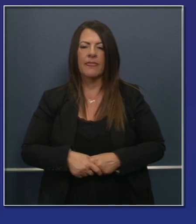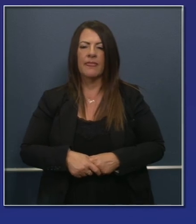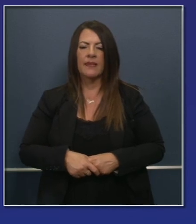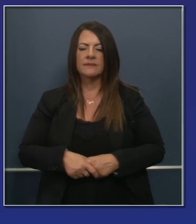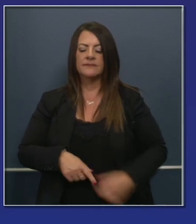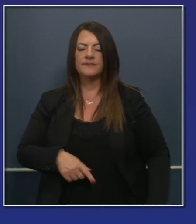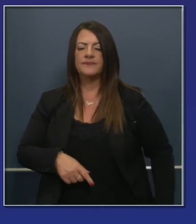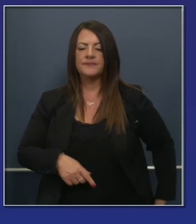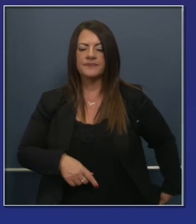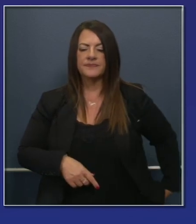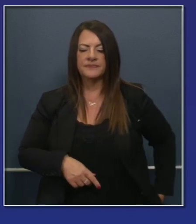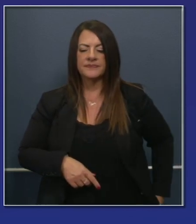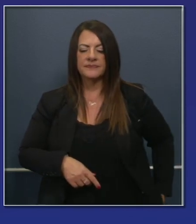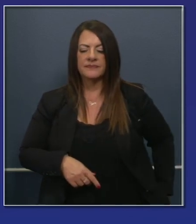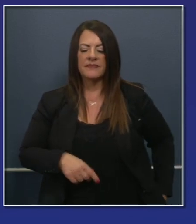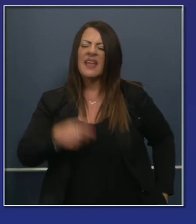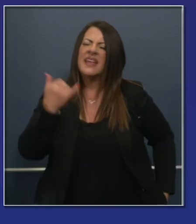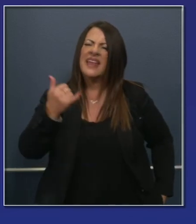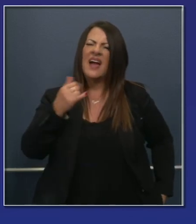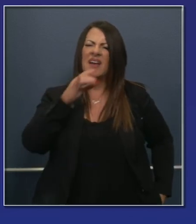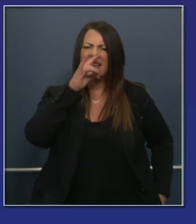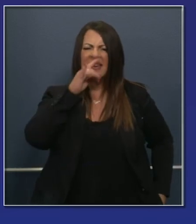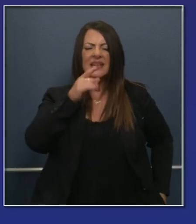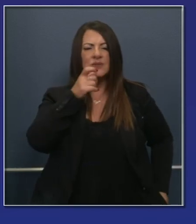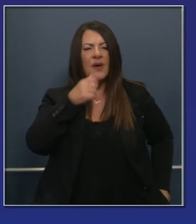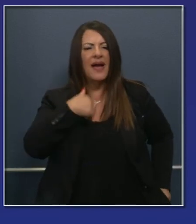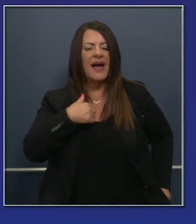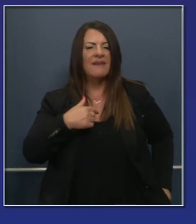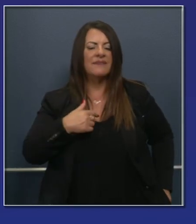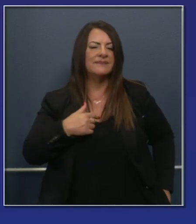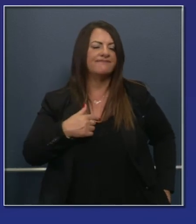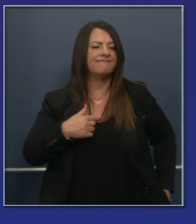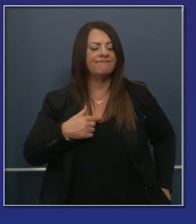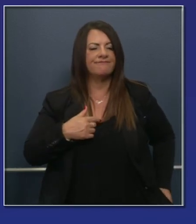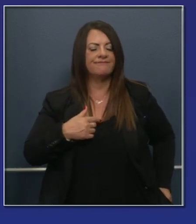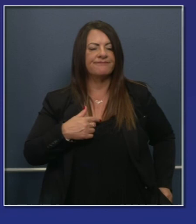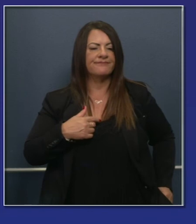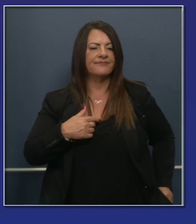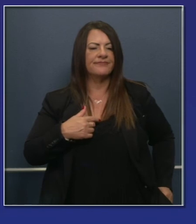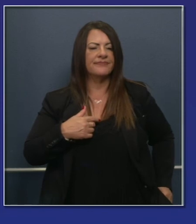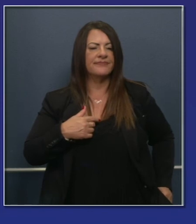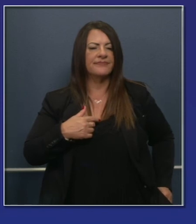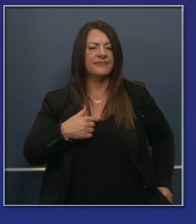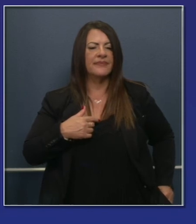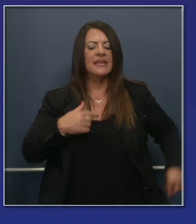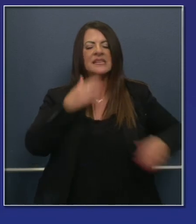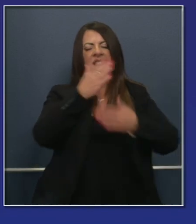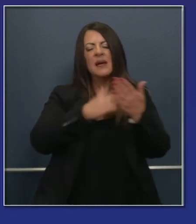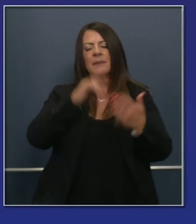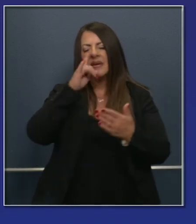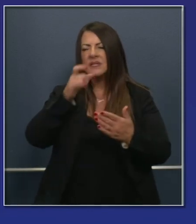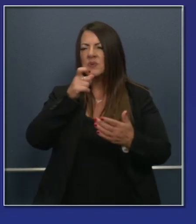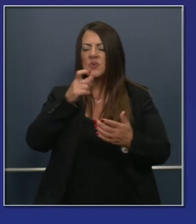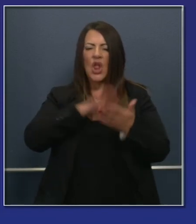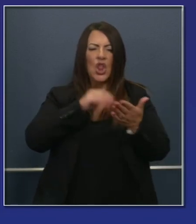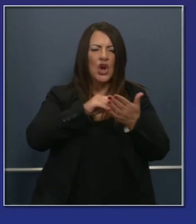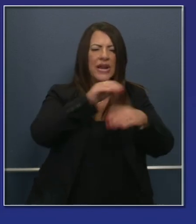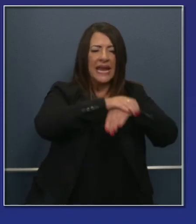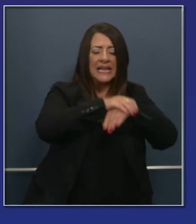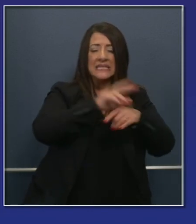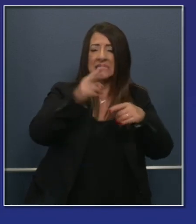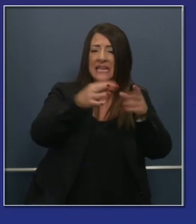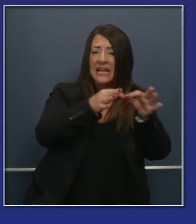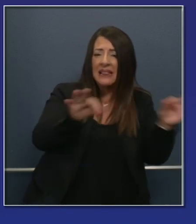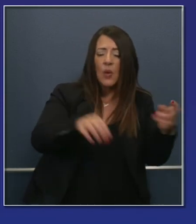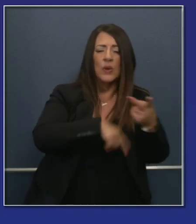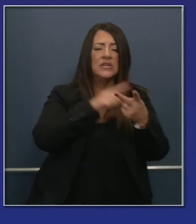needs of our English learners and special education students. I can say that in every case where I